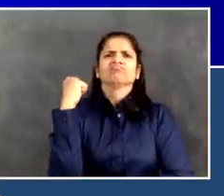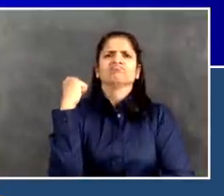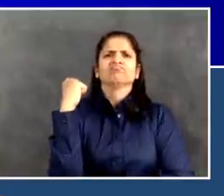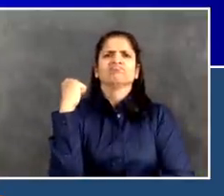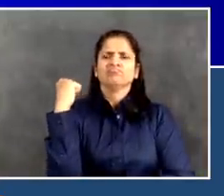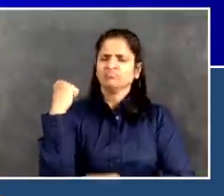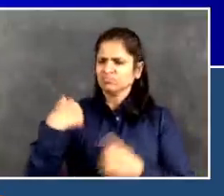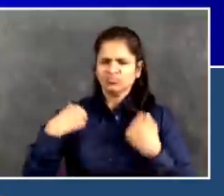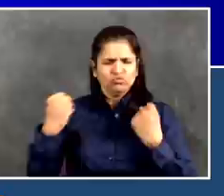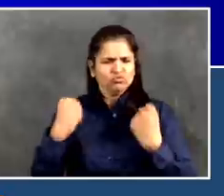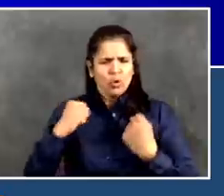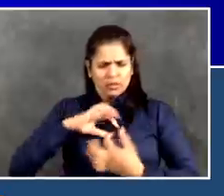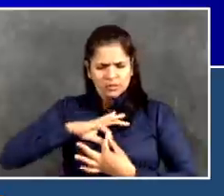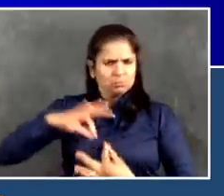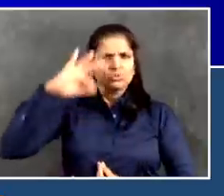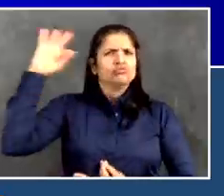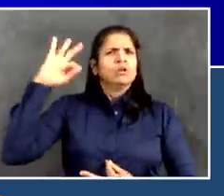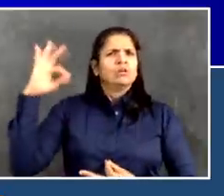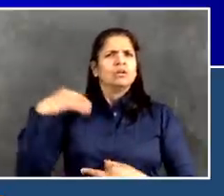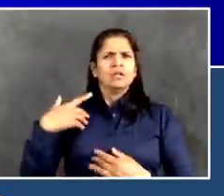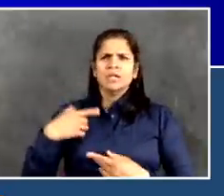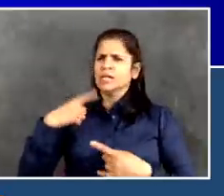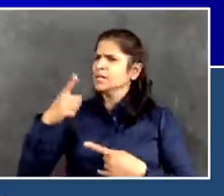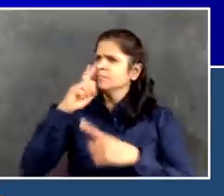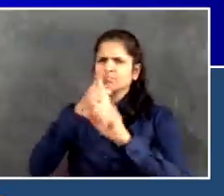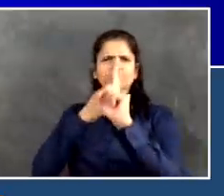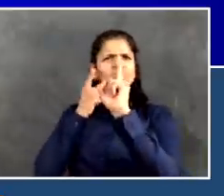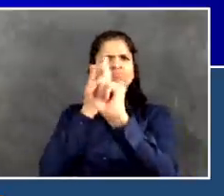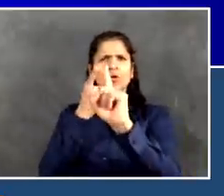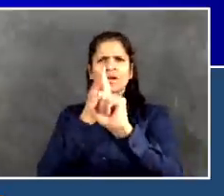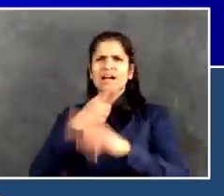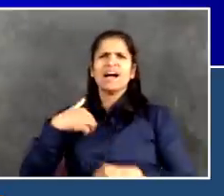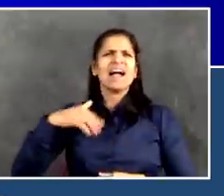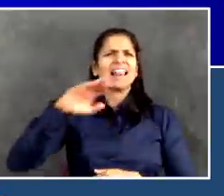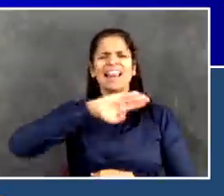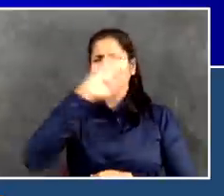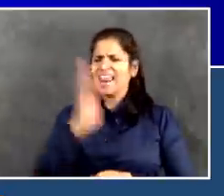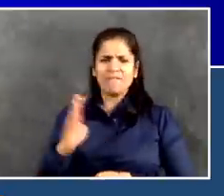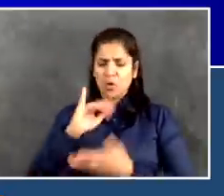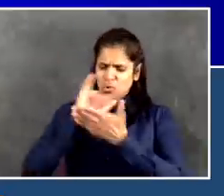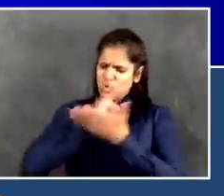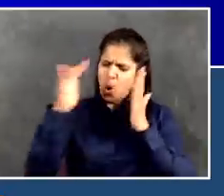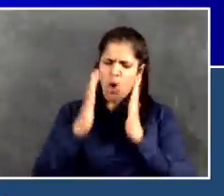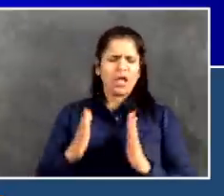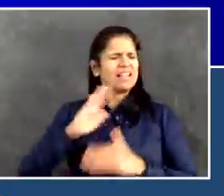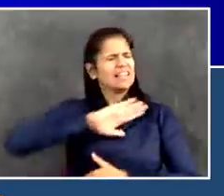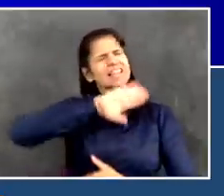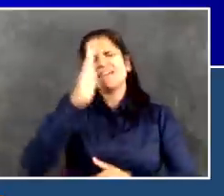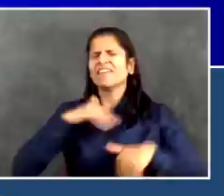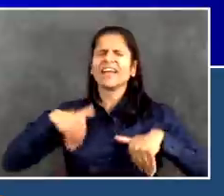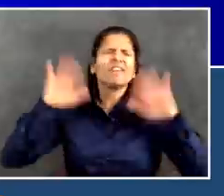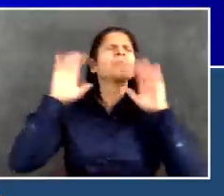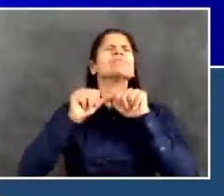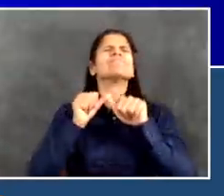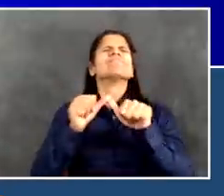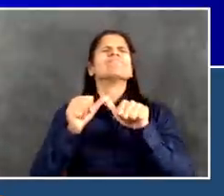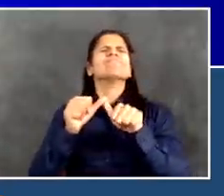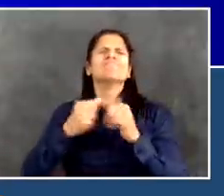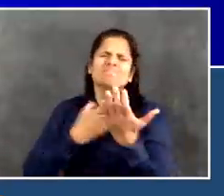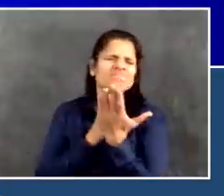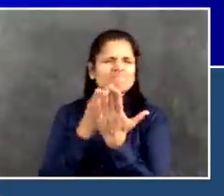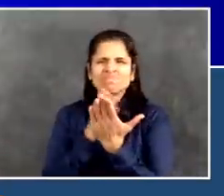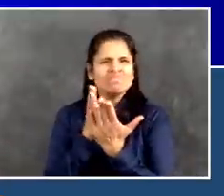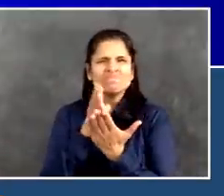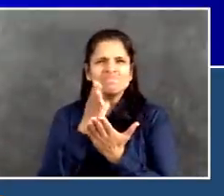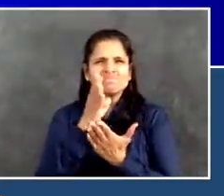even better. We come back and we find a way to answer the questions that were dredged up by the crisis